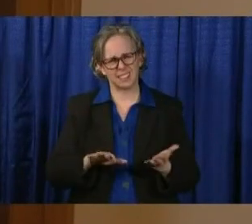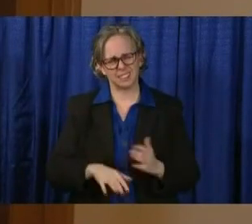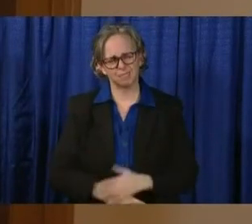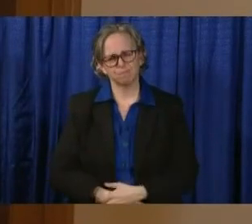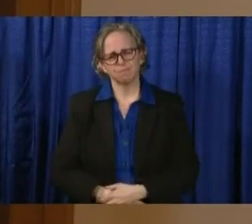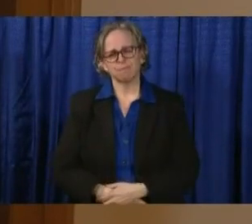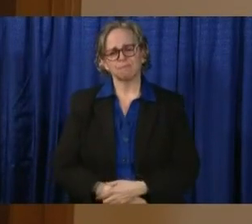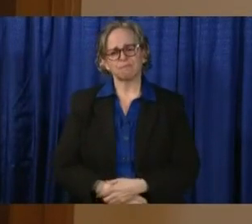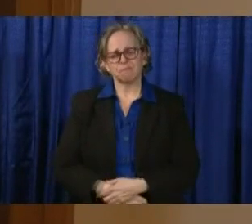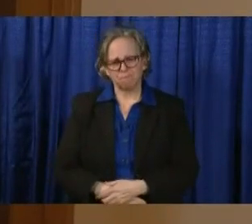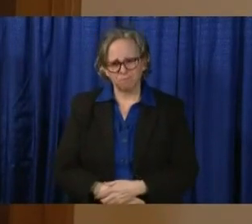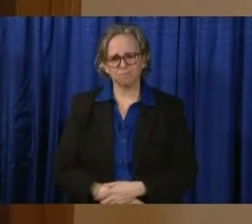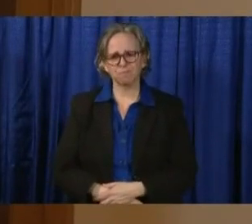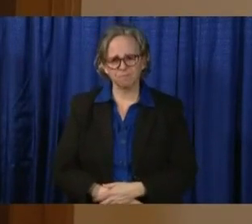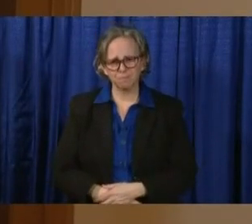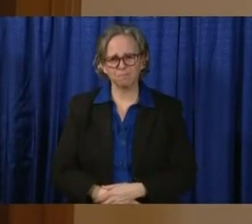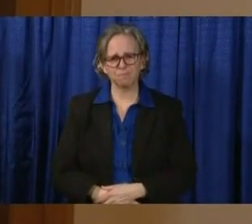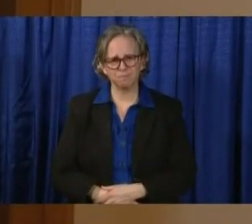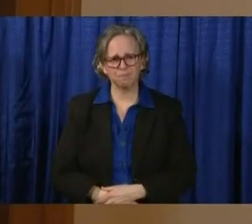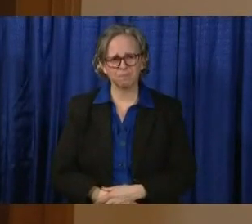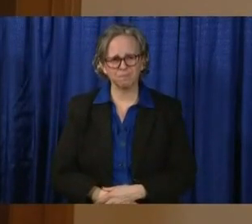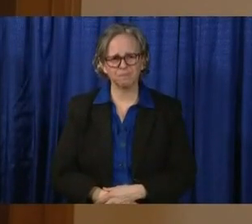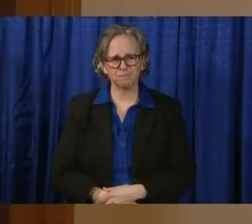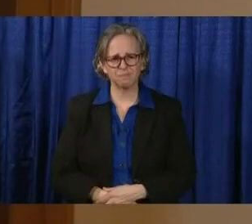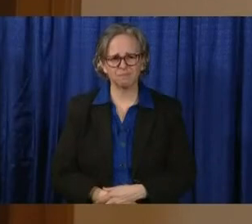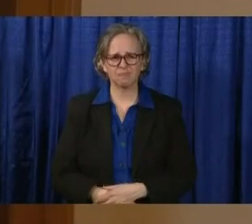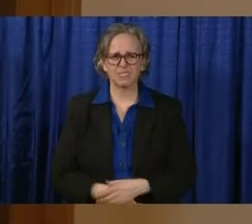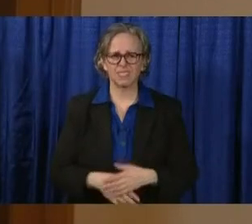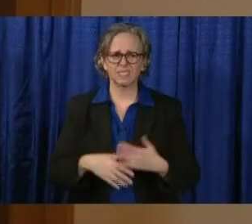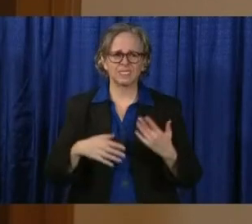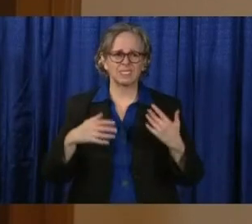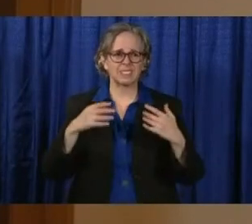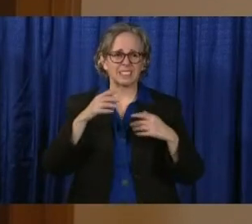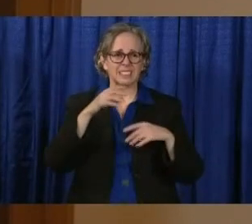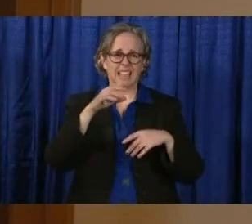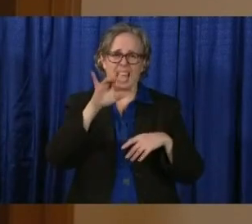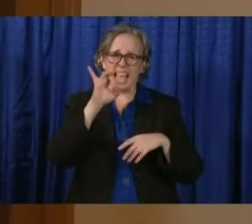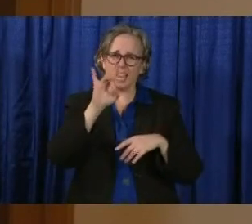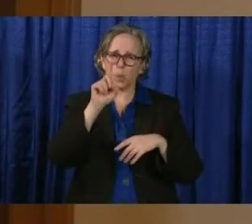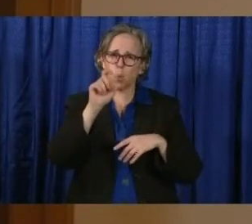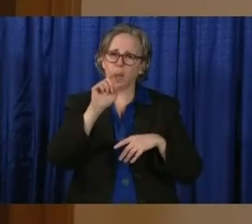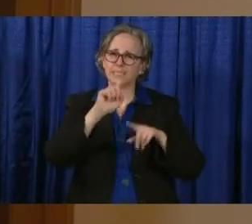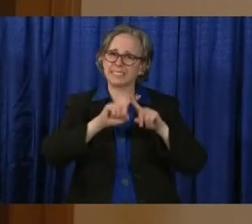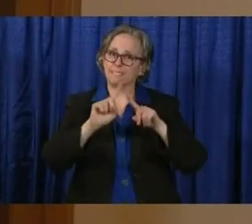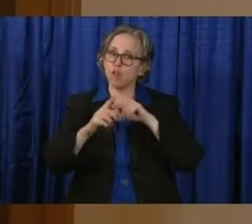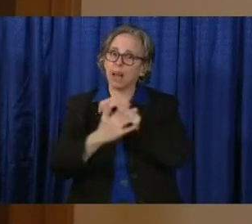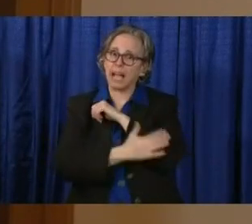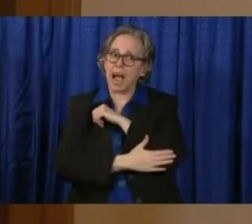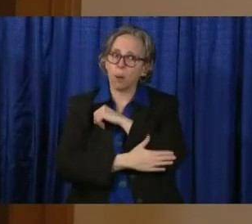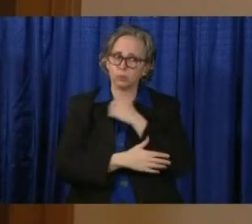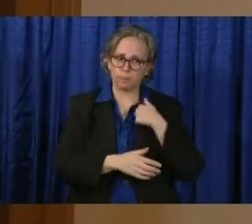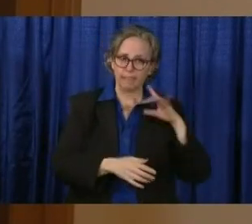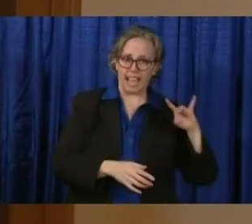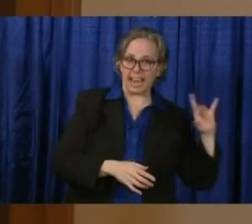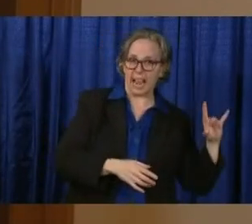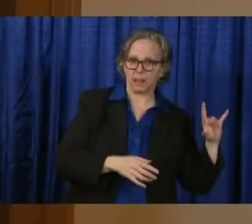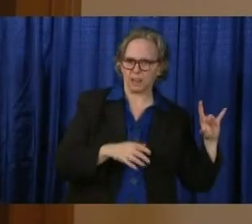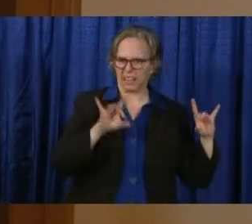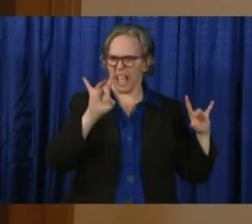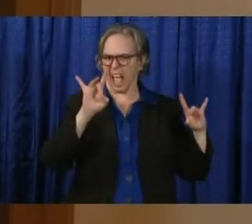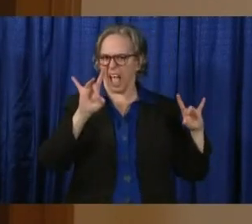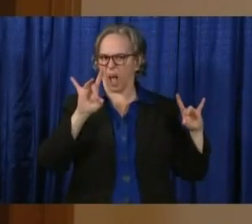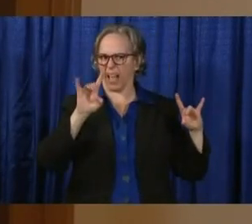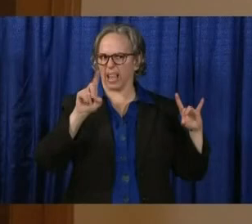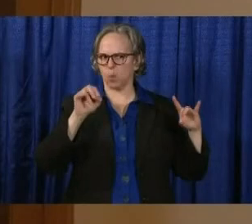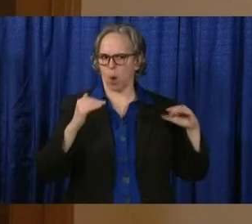We are seeing these cases in over 81 counties now. So almost all of our 88 counties.